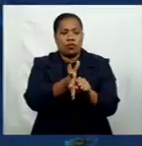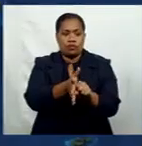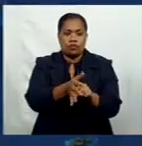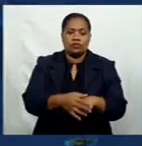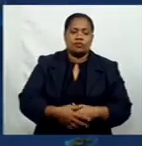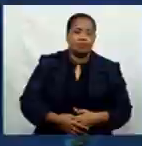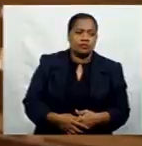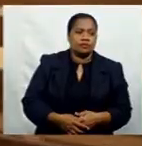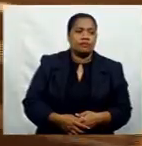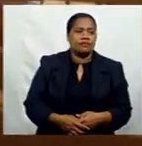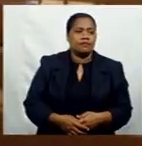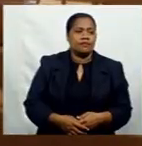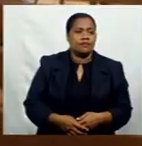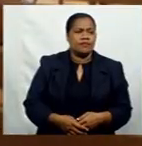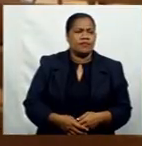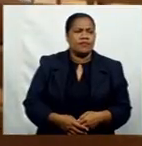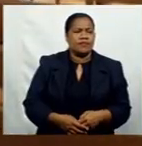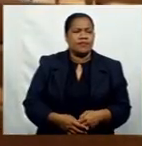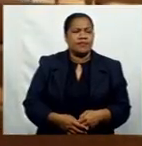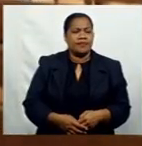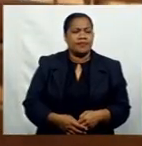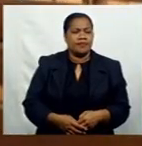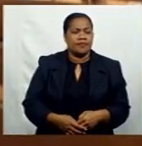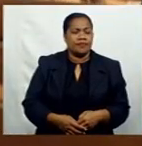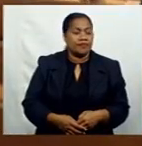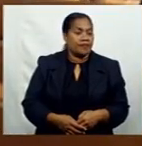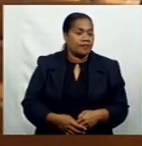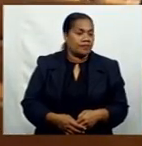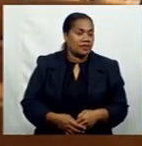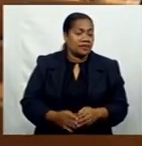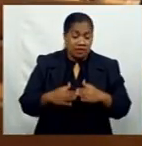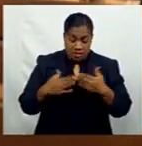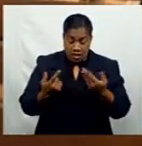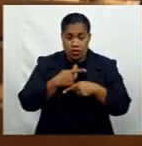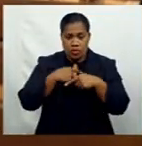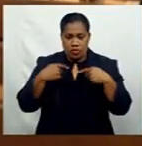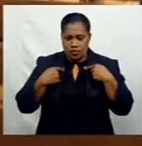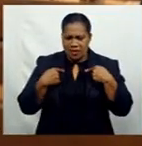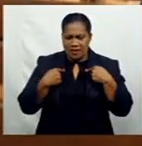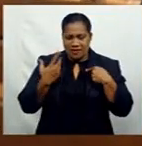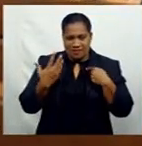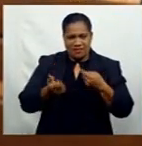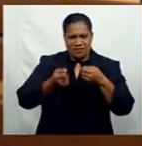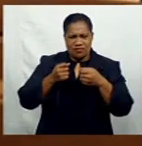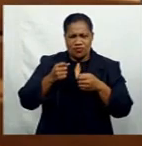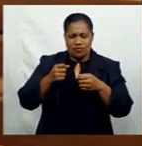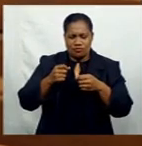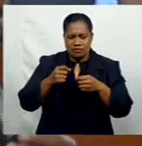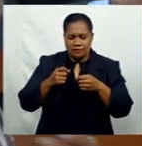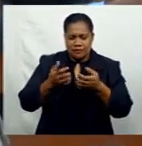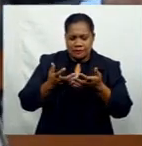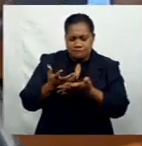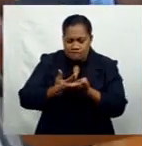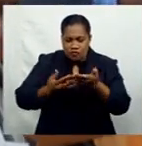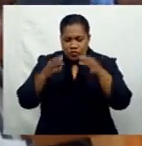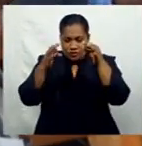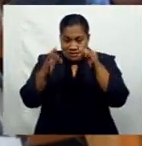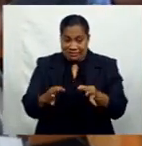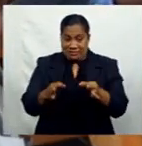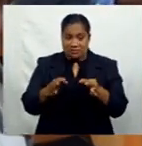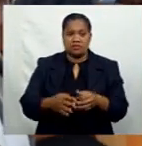We are standing by the government decision for gathering.